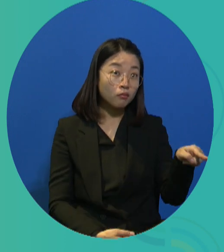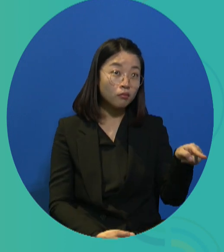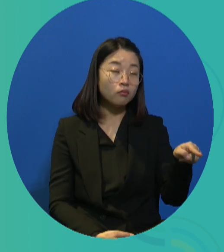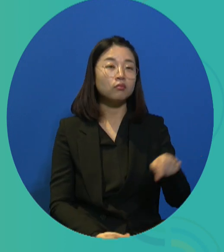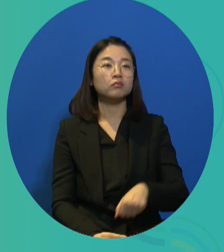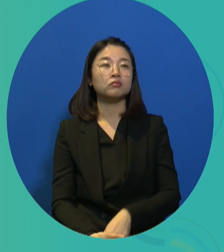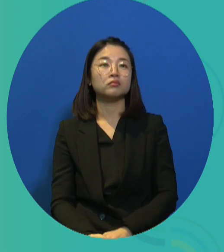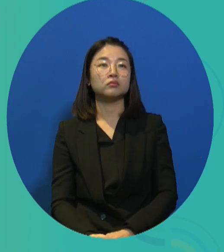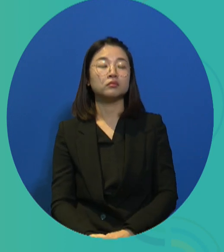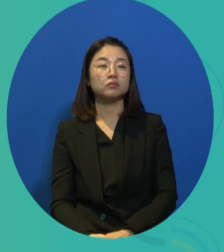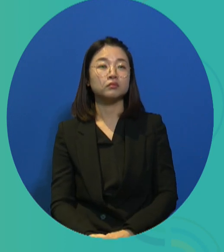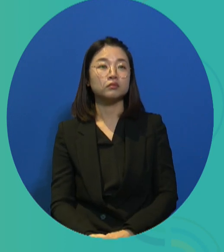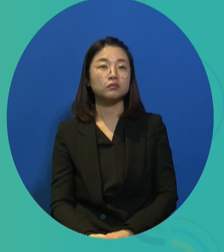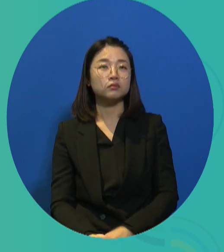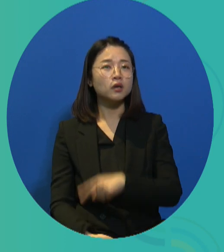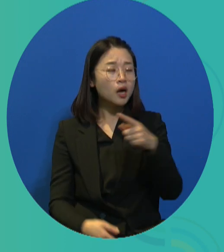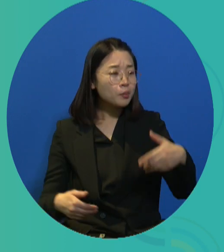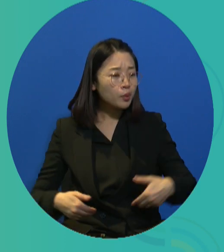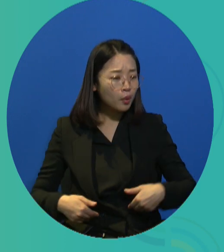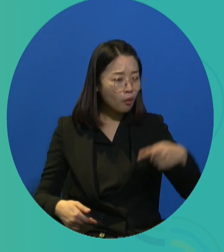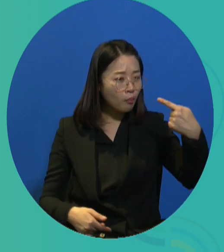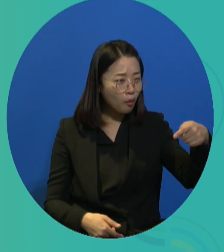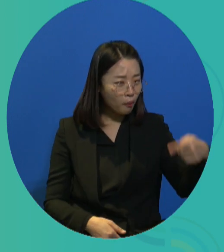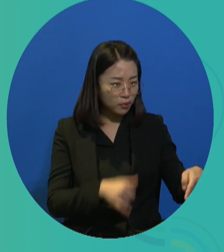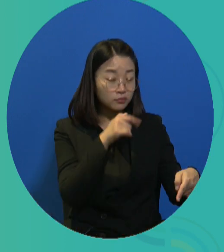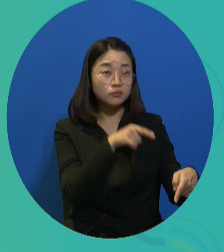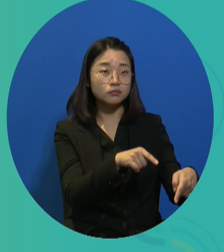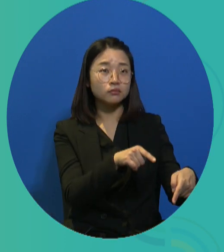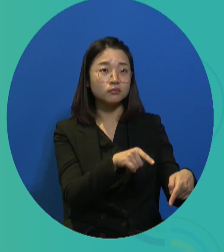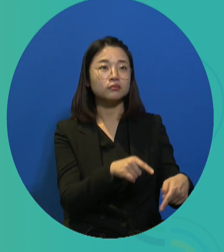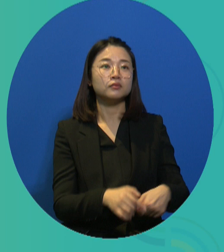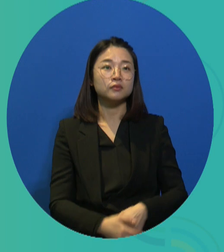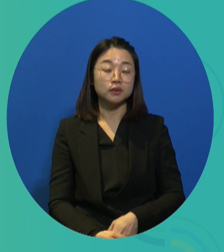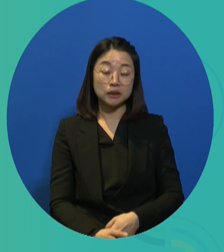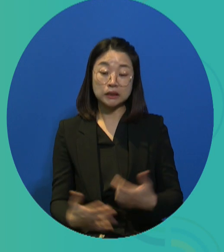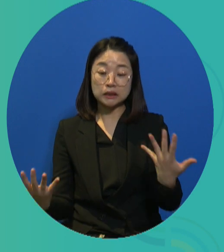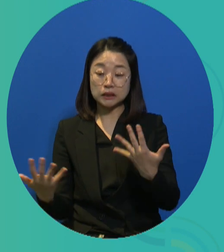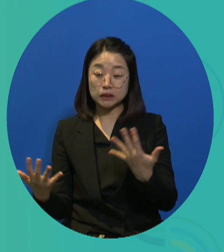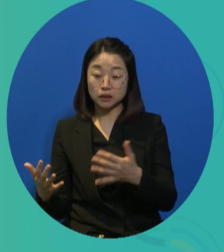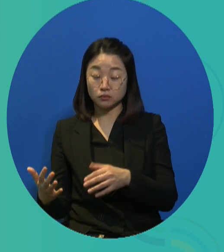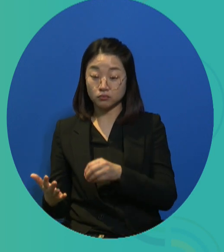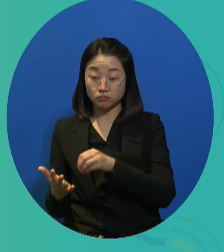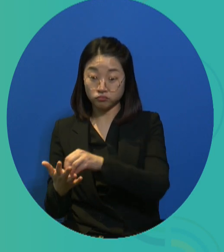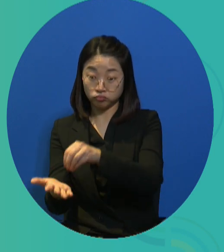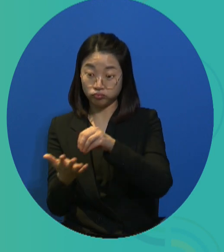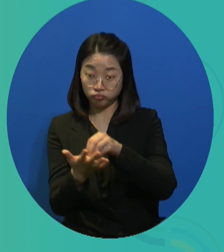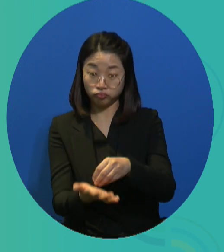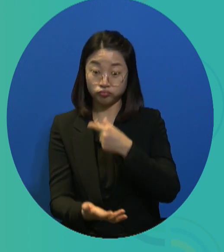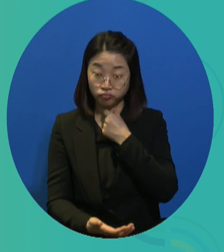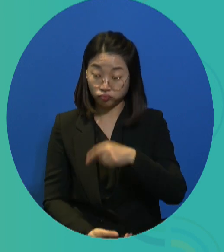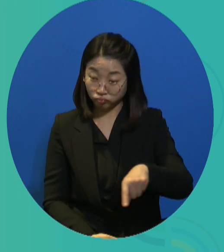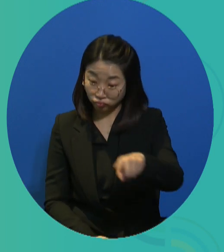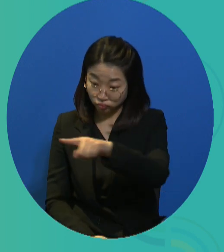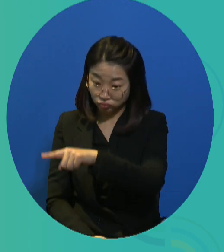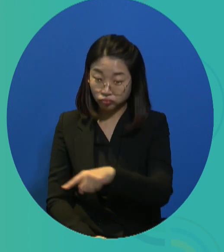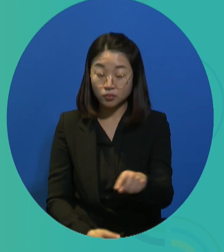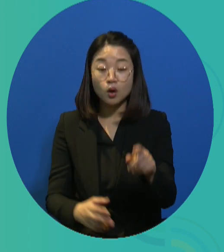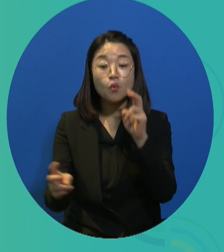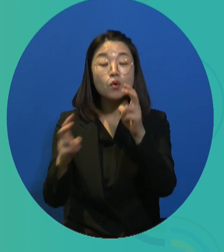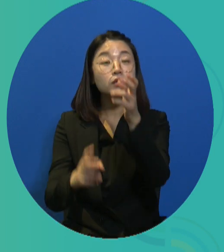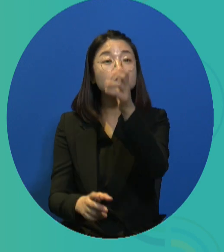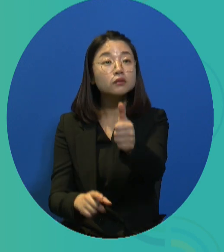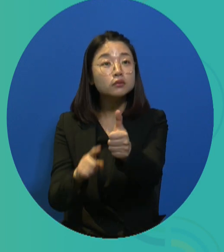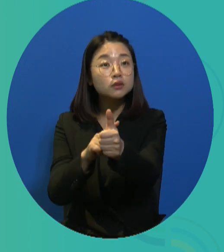And in this recommendation 168, there are specific opportunities that should be